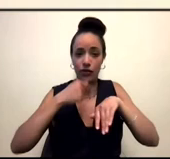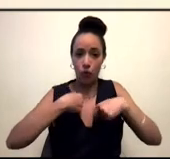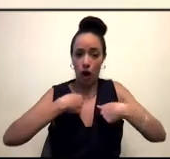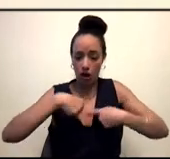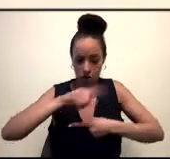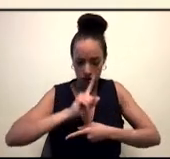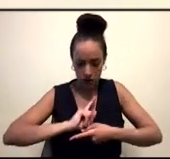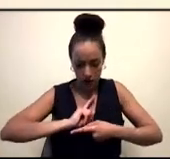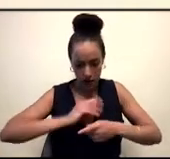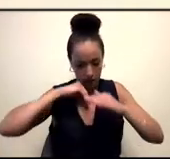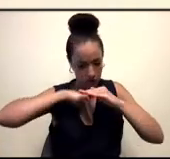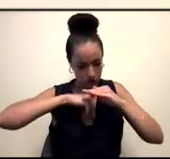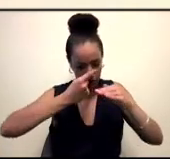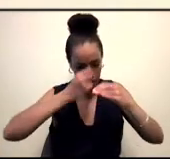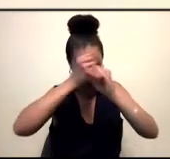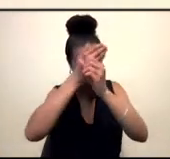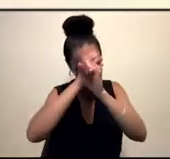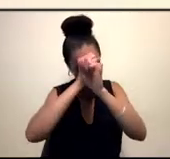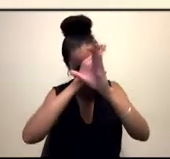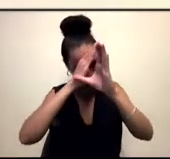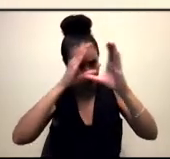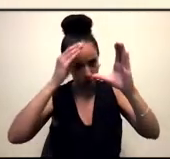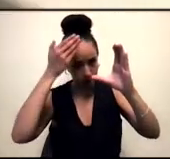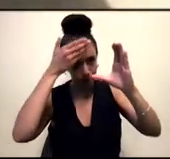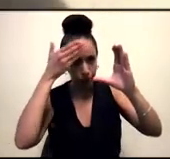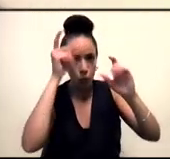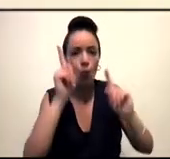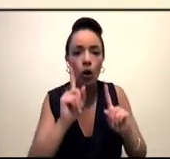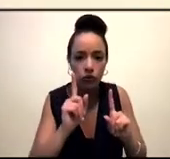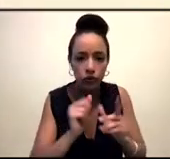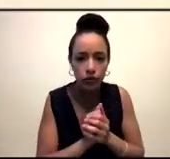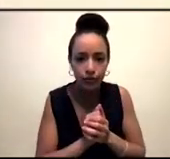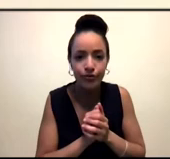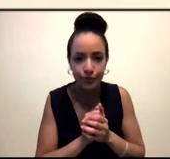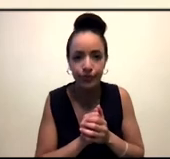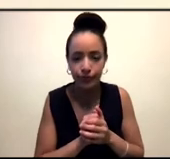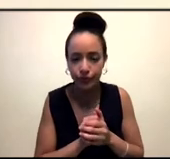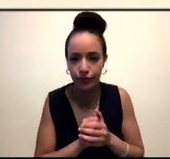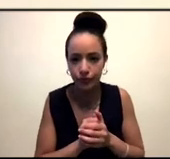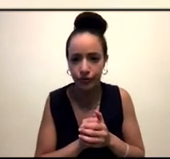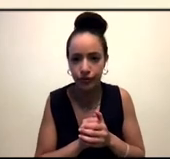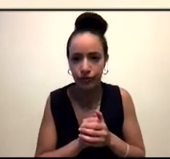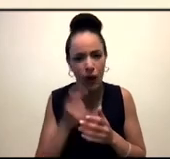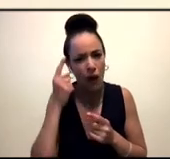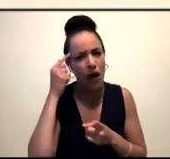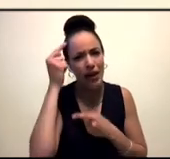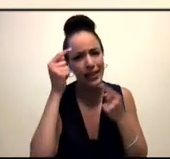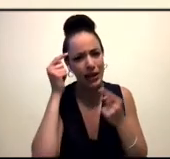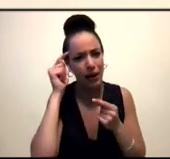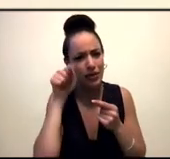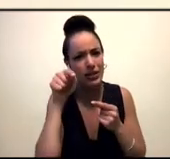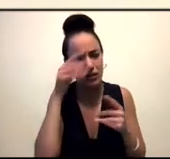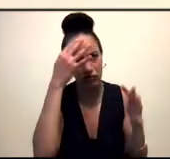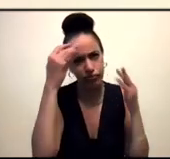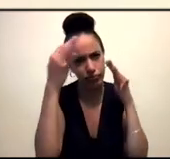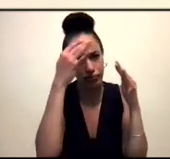And, you know, I think that there is, as other folks have mentioned, and something I think a lot about, too, there's sort of a trap,